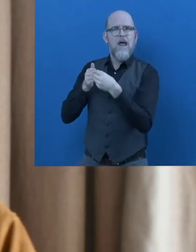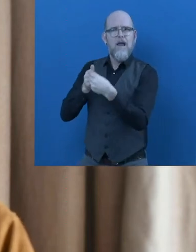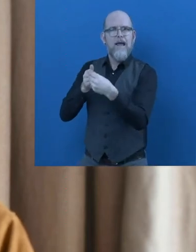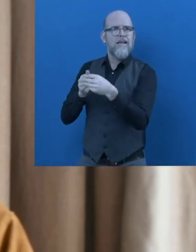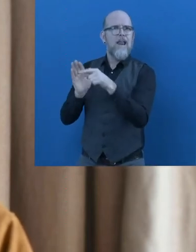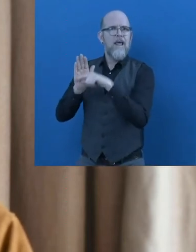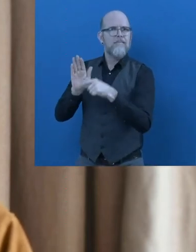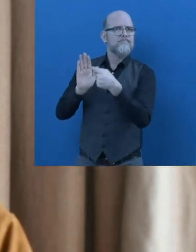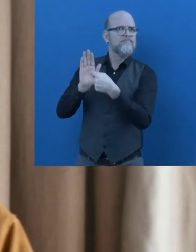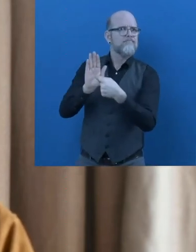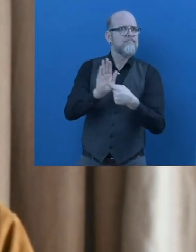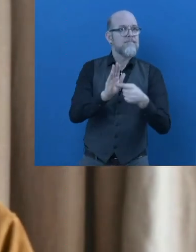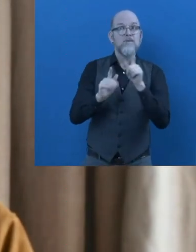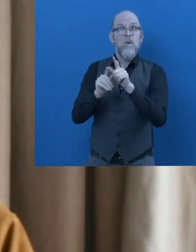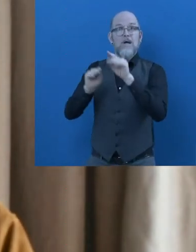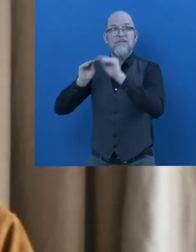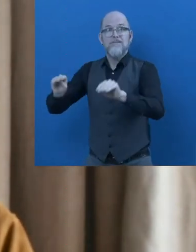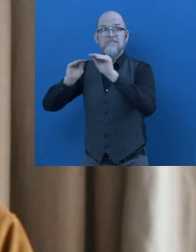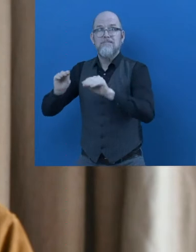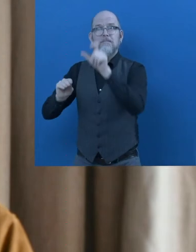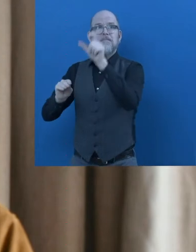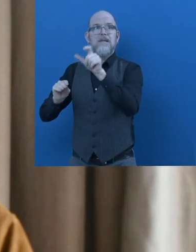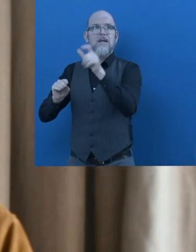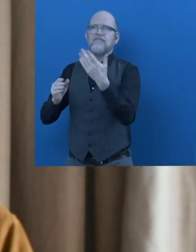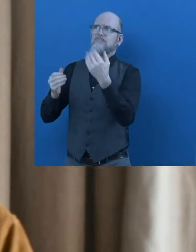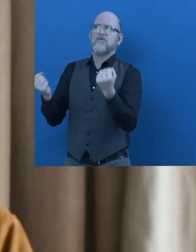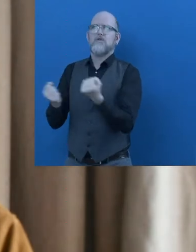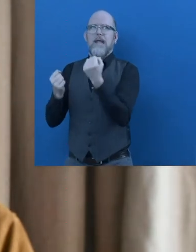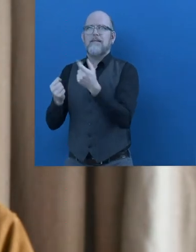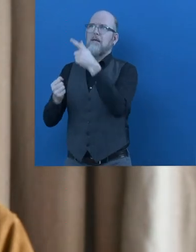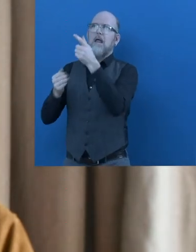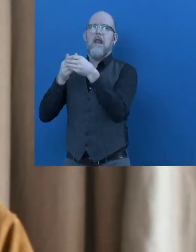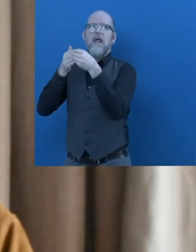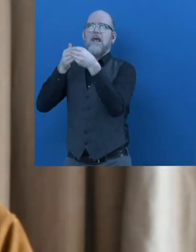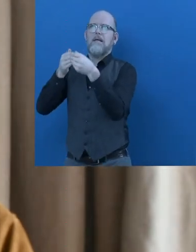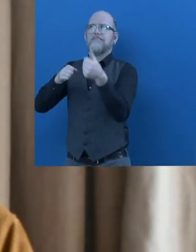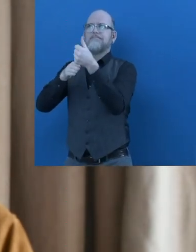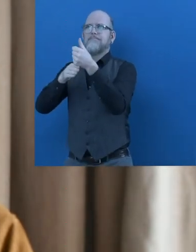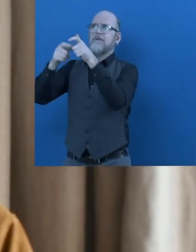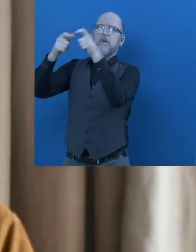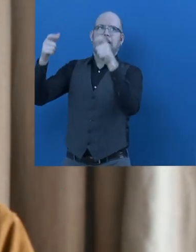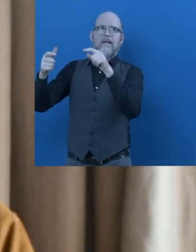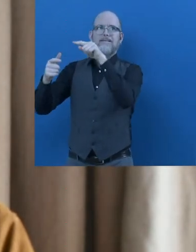to provide training for TBD leaders and trainers, so we should